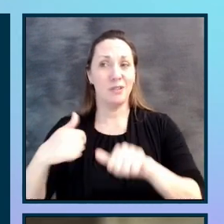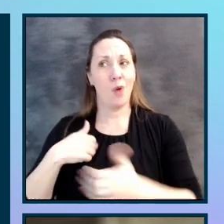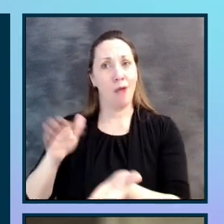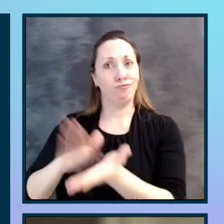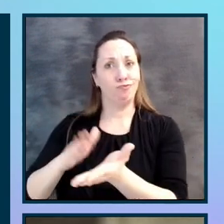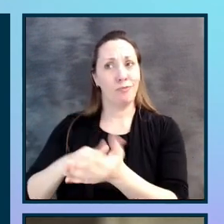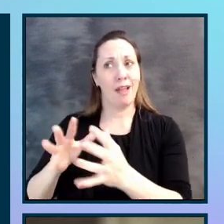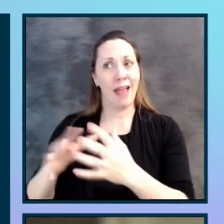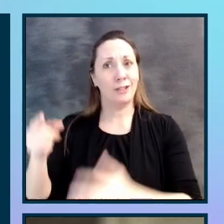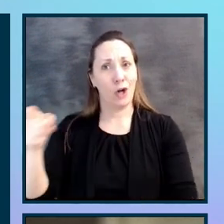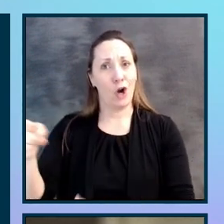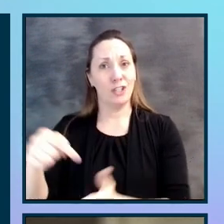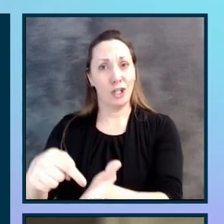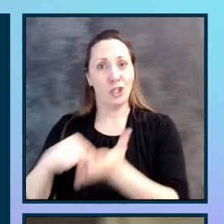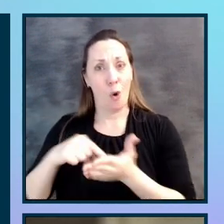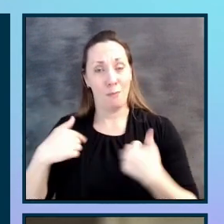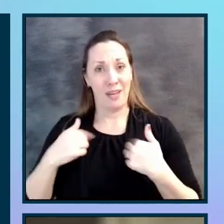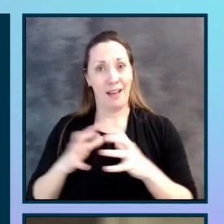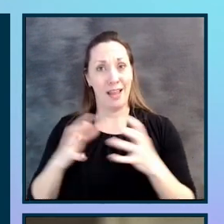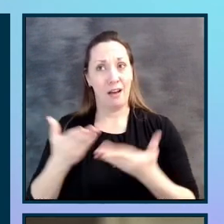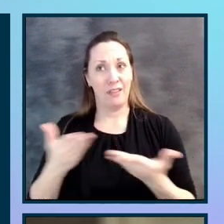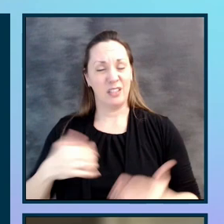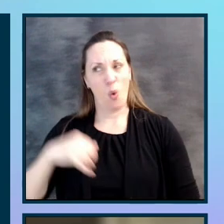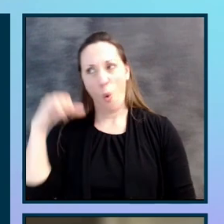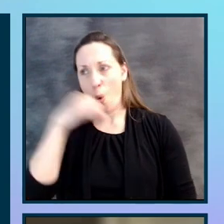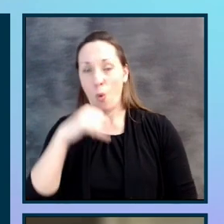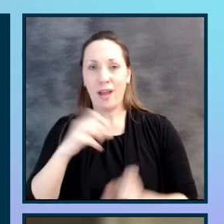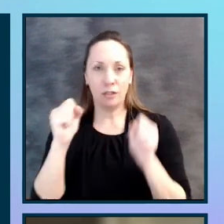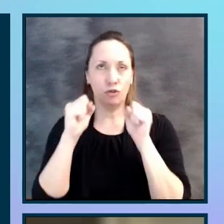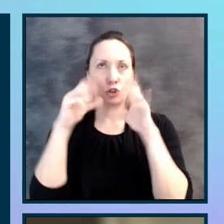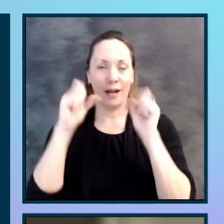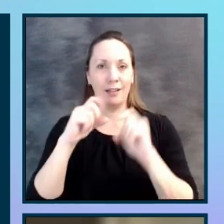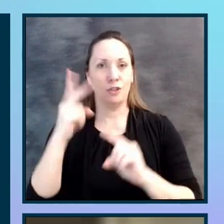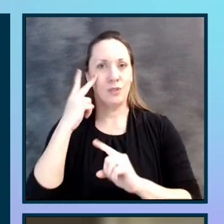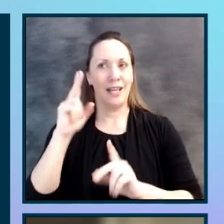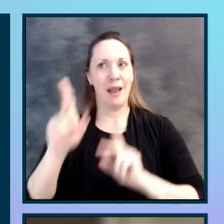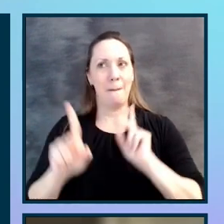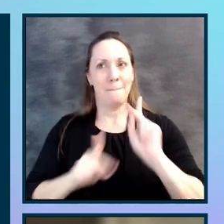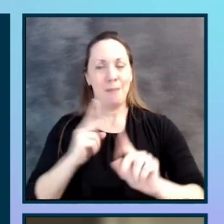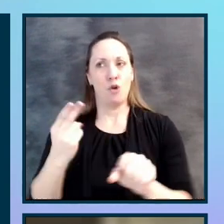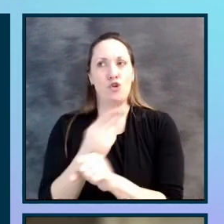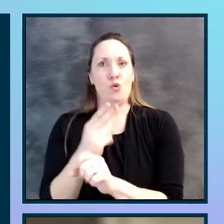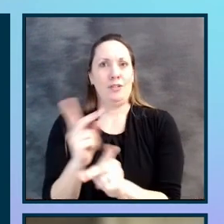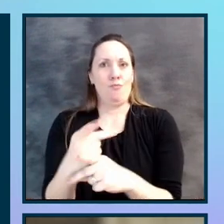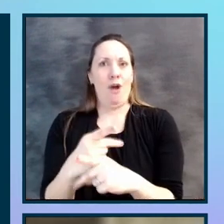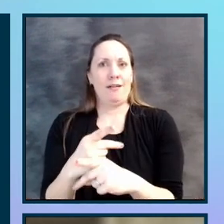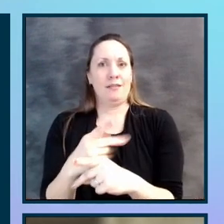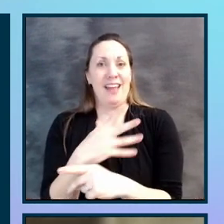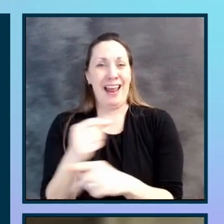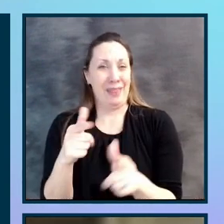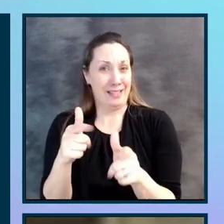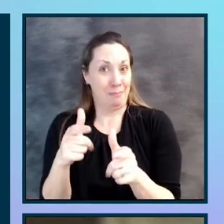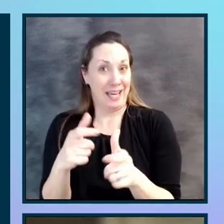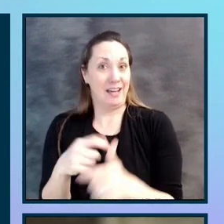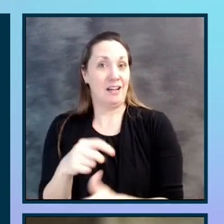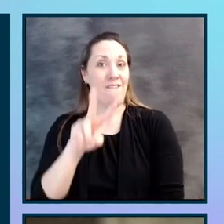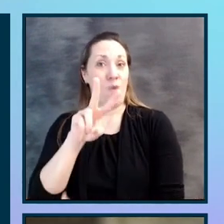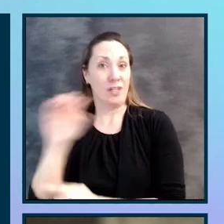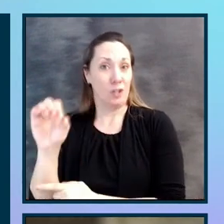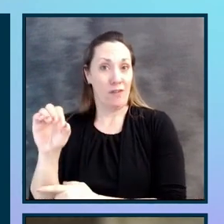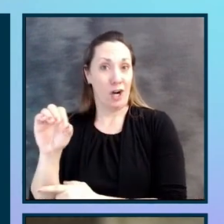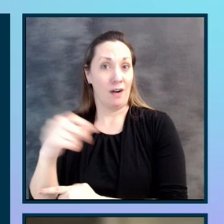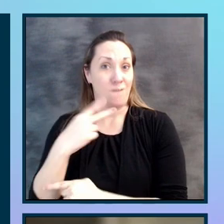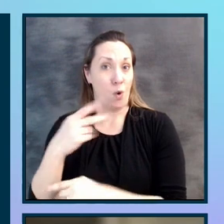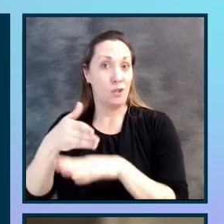She showed a lot of things to me. And it really is eye-opening to see people use your products. And I mean, the speed at which the voiceover works is